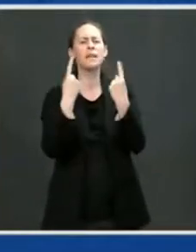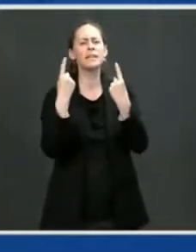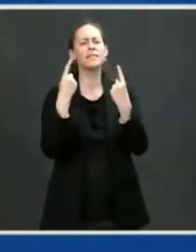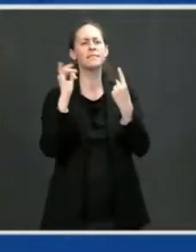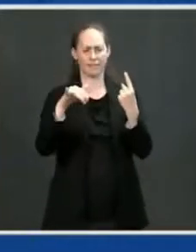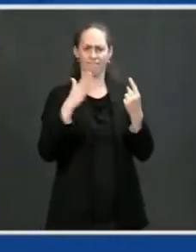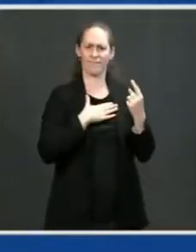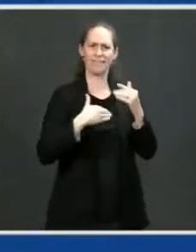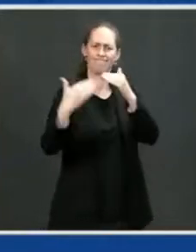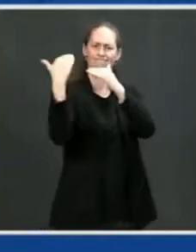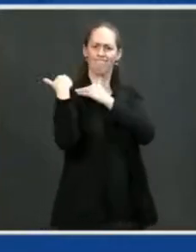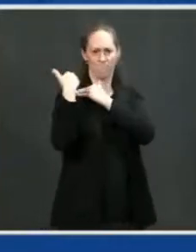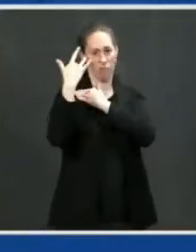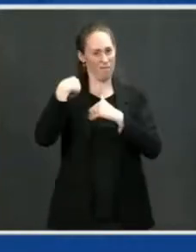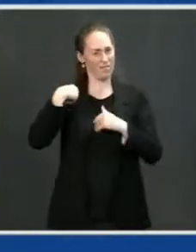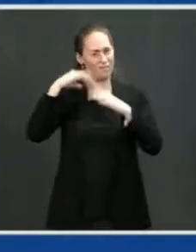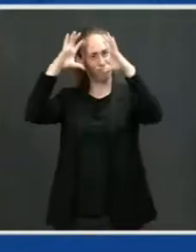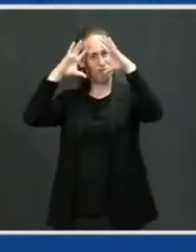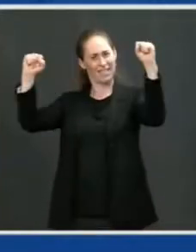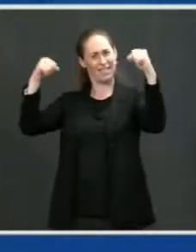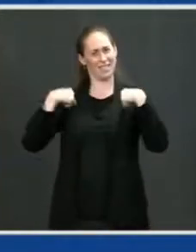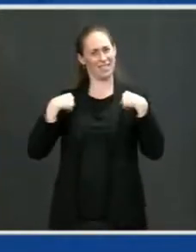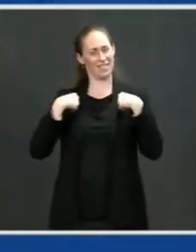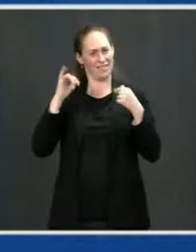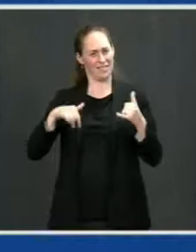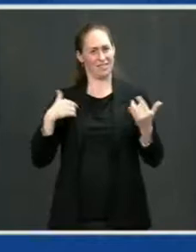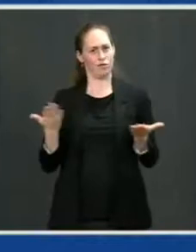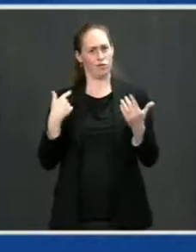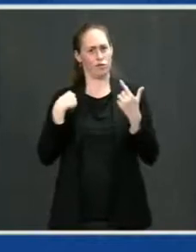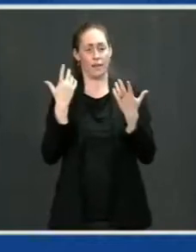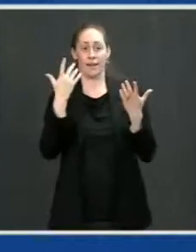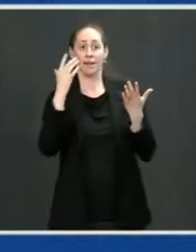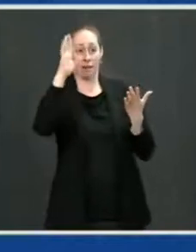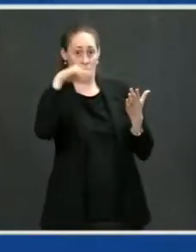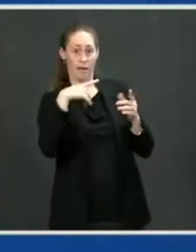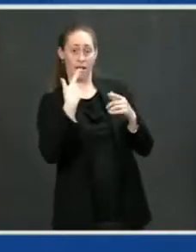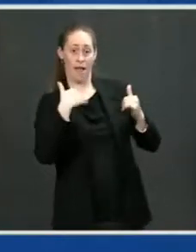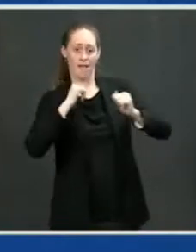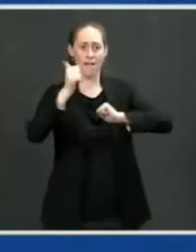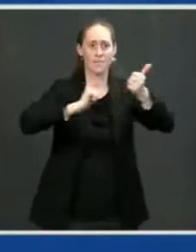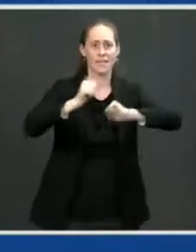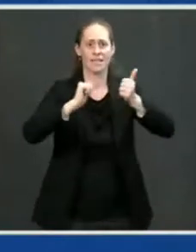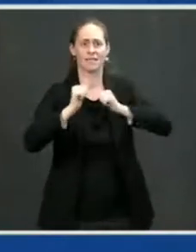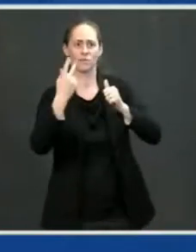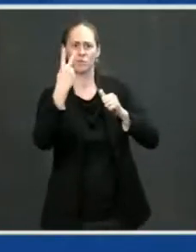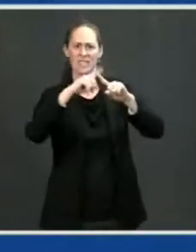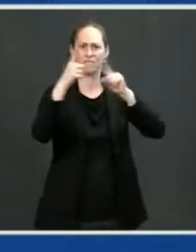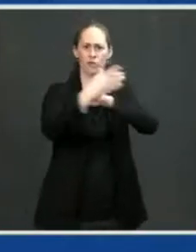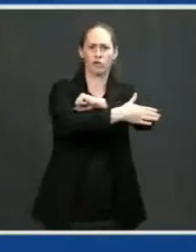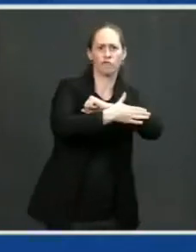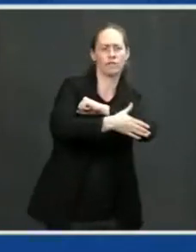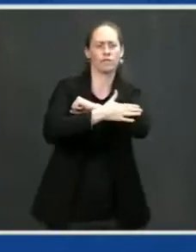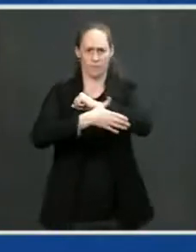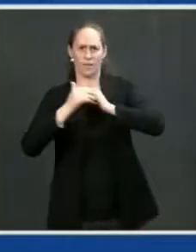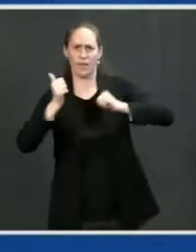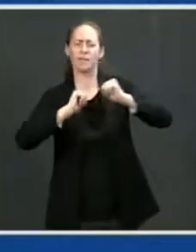But throughout our long history of competition, our two countries have been able to find ways to manage tensions and to keep them